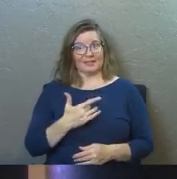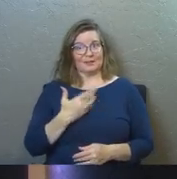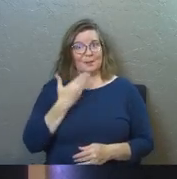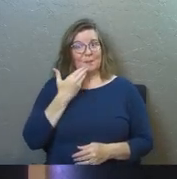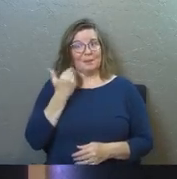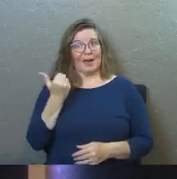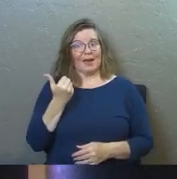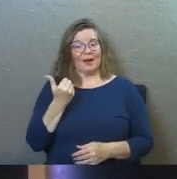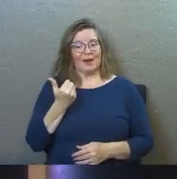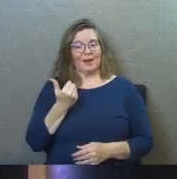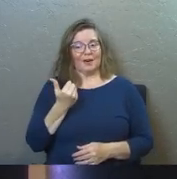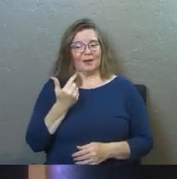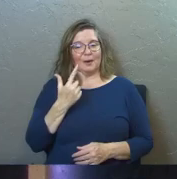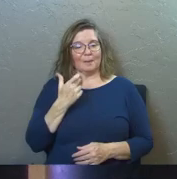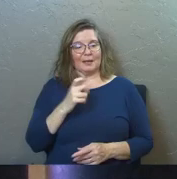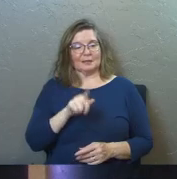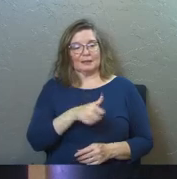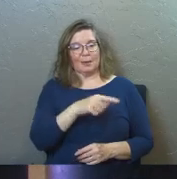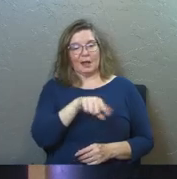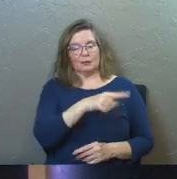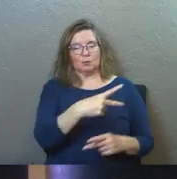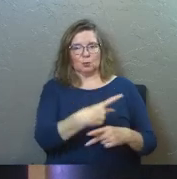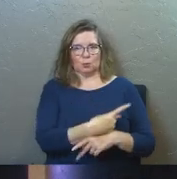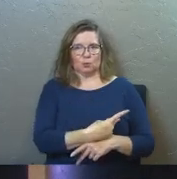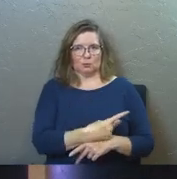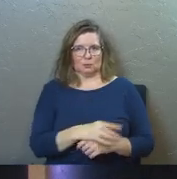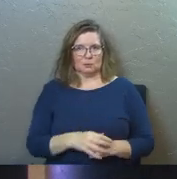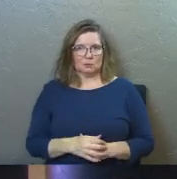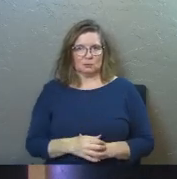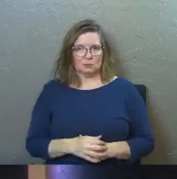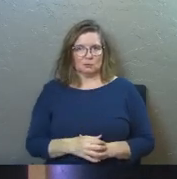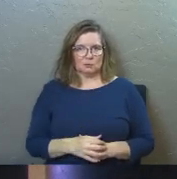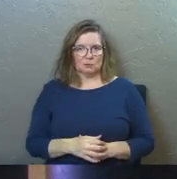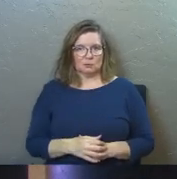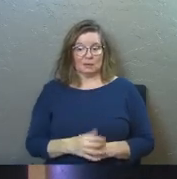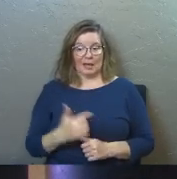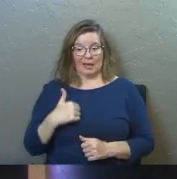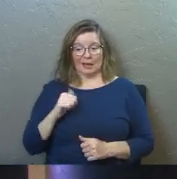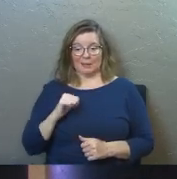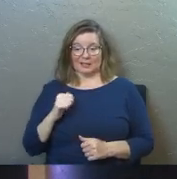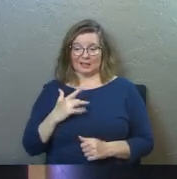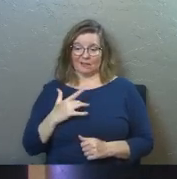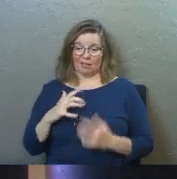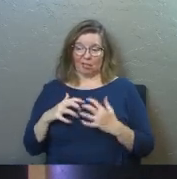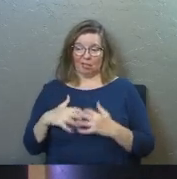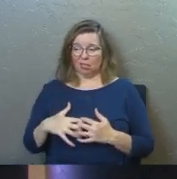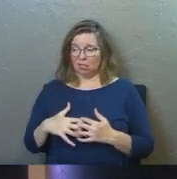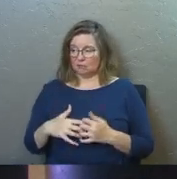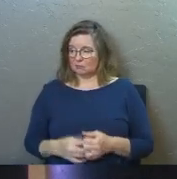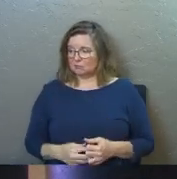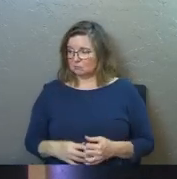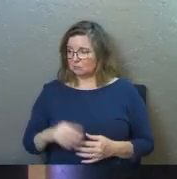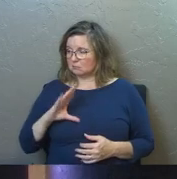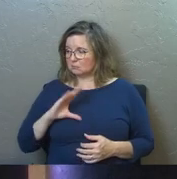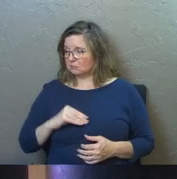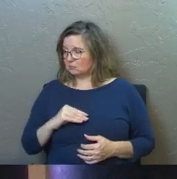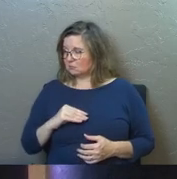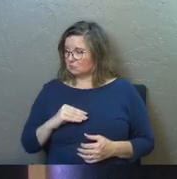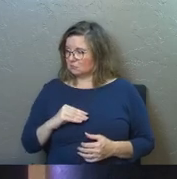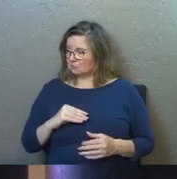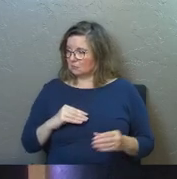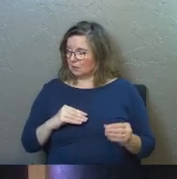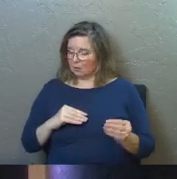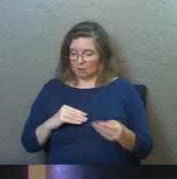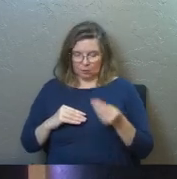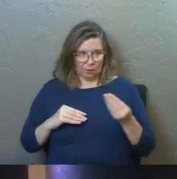better because they're worse, and I spend all of my days feeling like a broken person, and I know how to out of control my kids are,